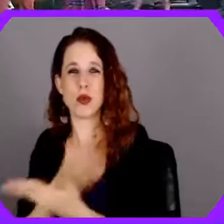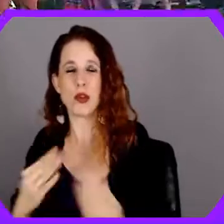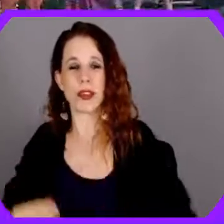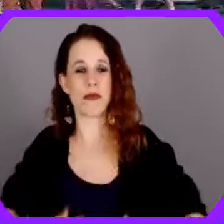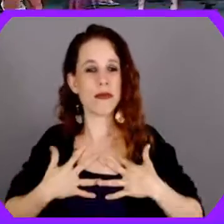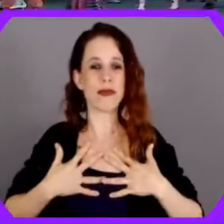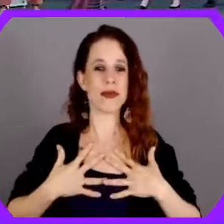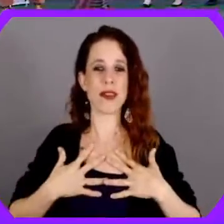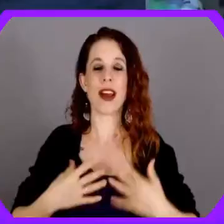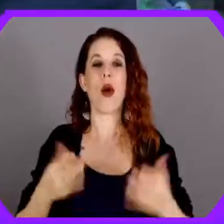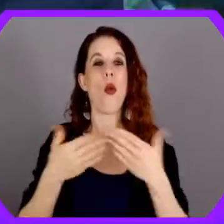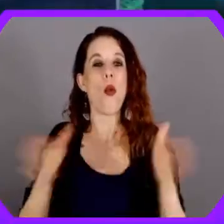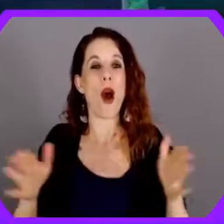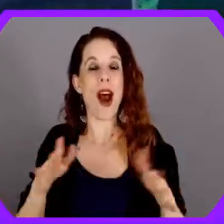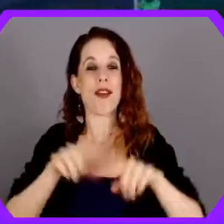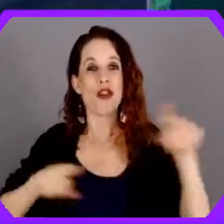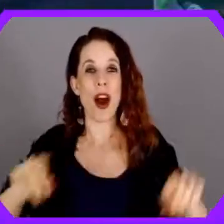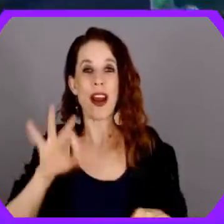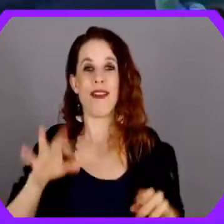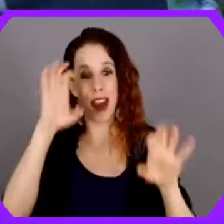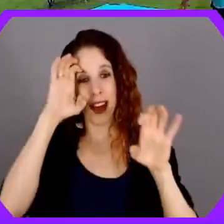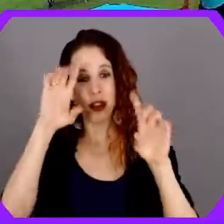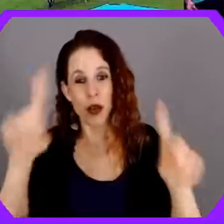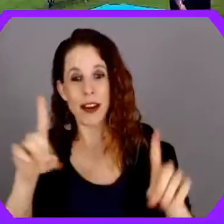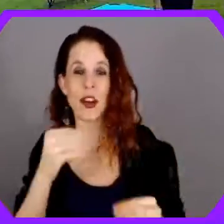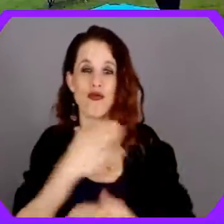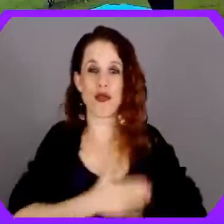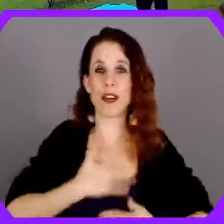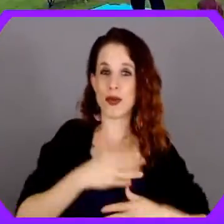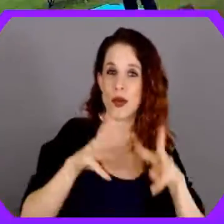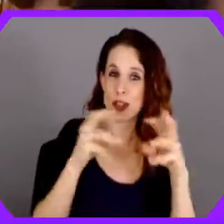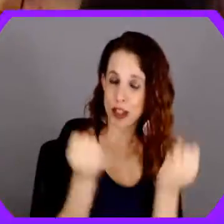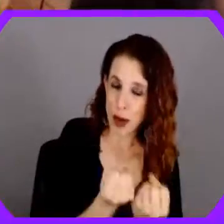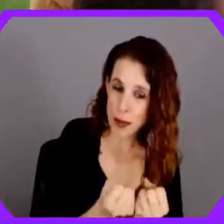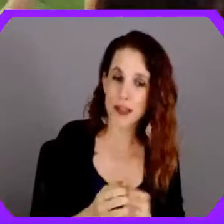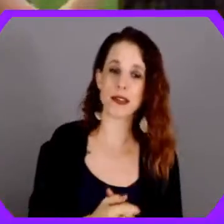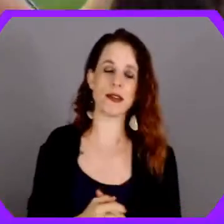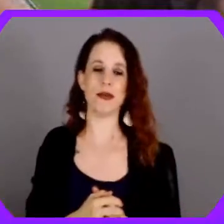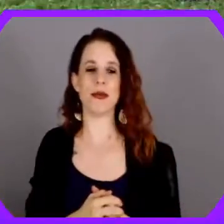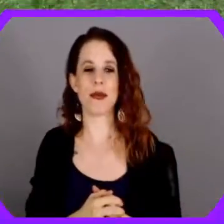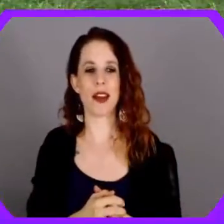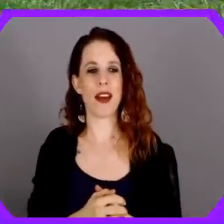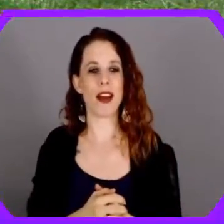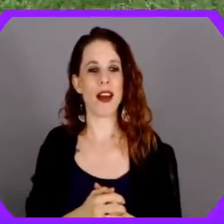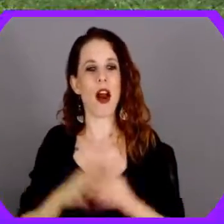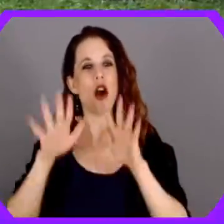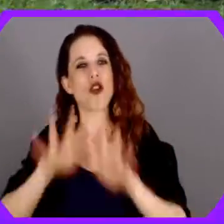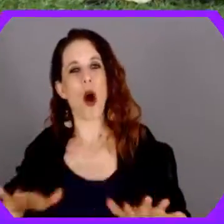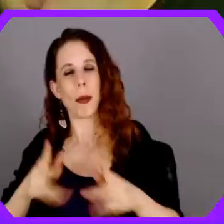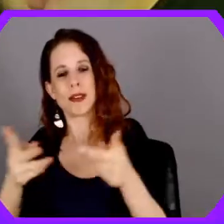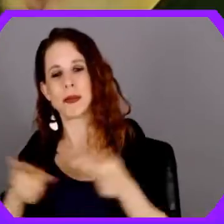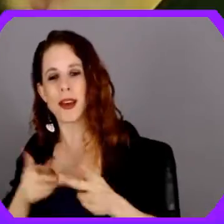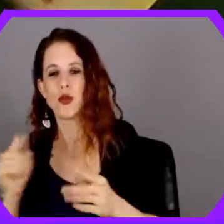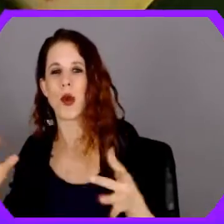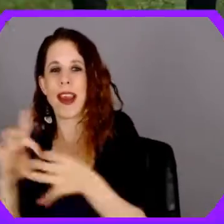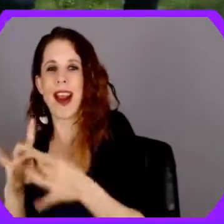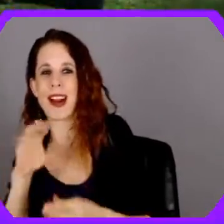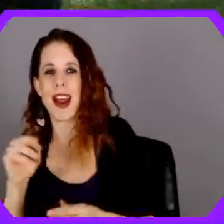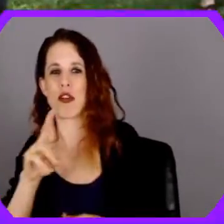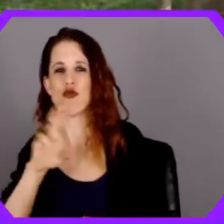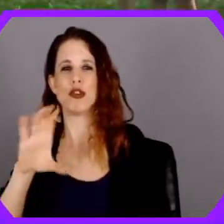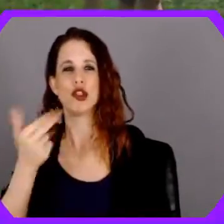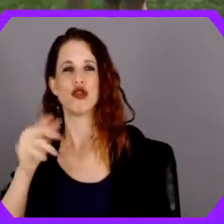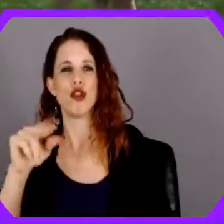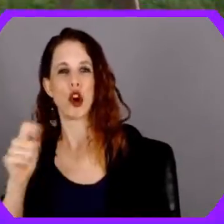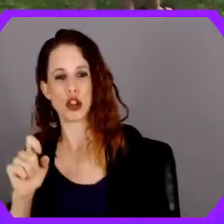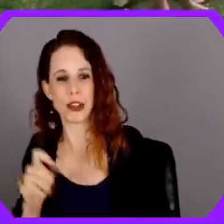-up of uplifting music, a wide variety of educational and recreational workshops, calming spaces to connect